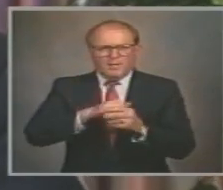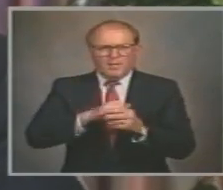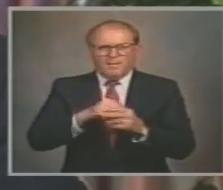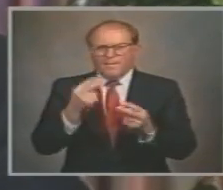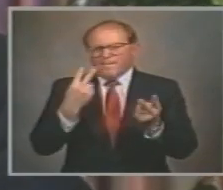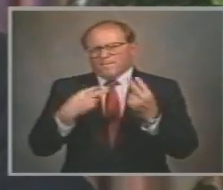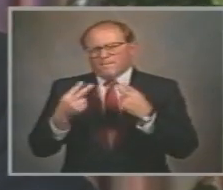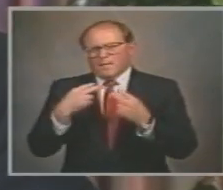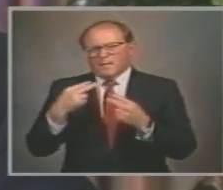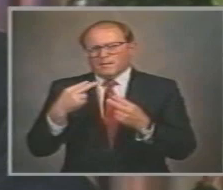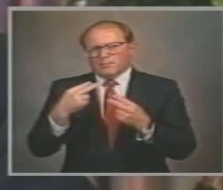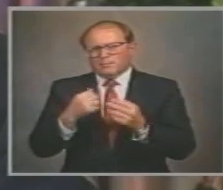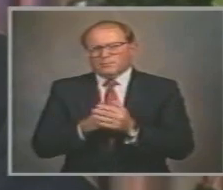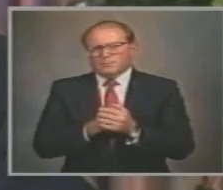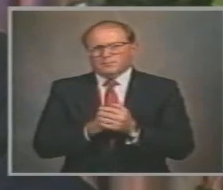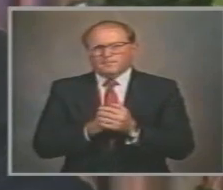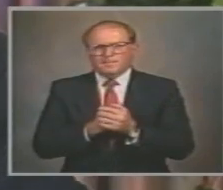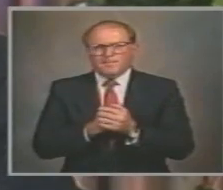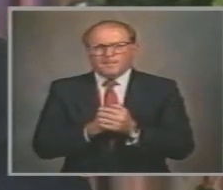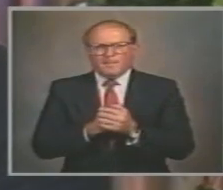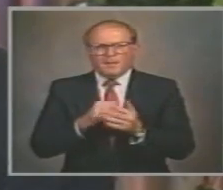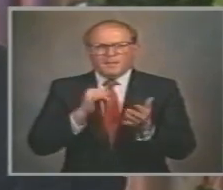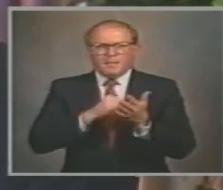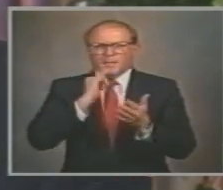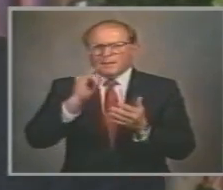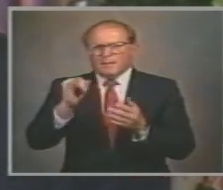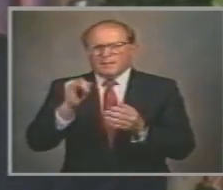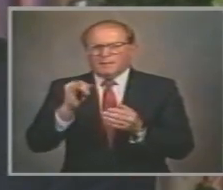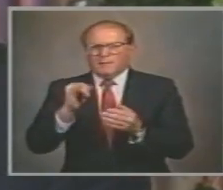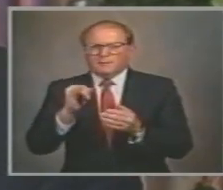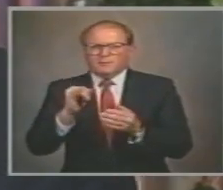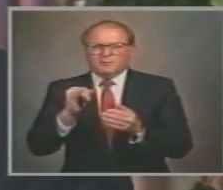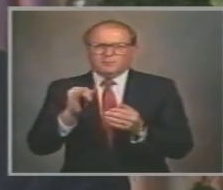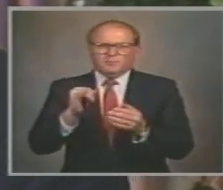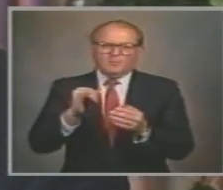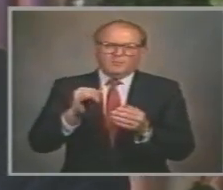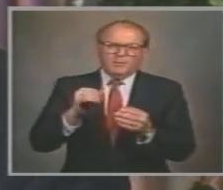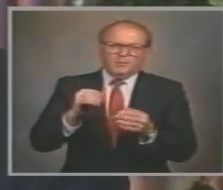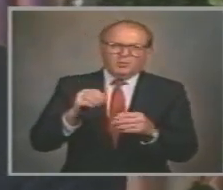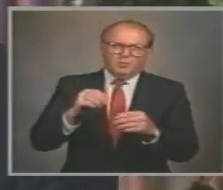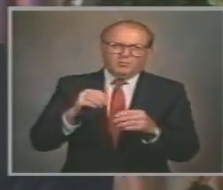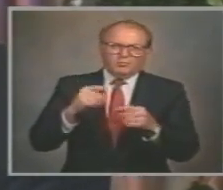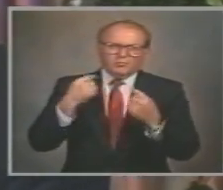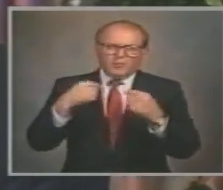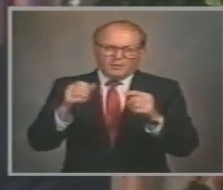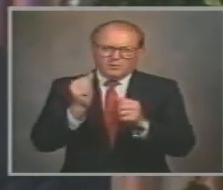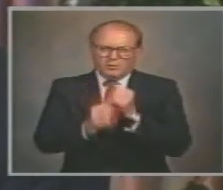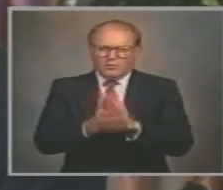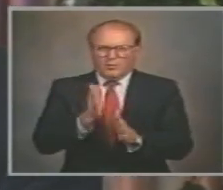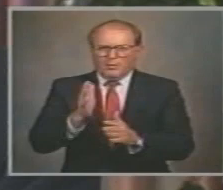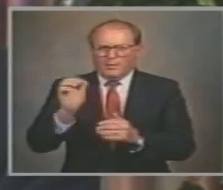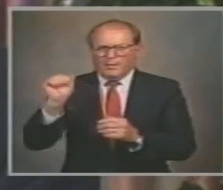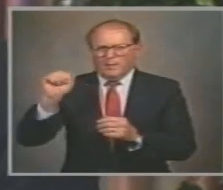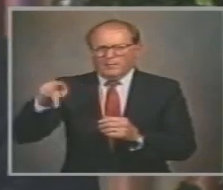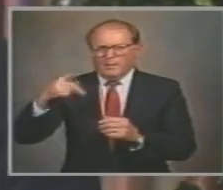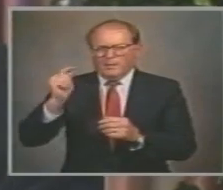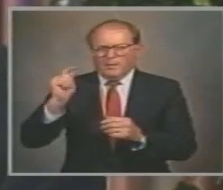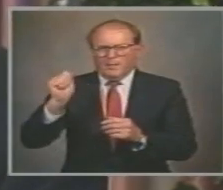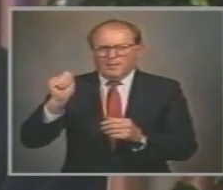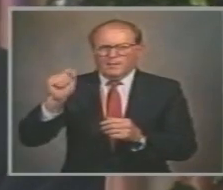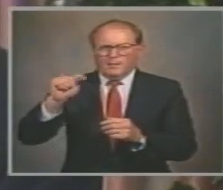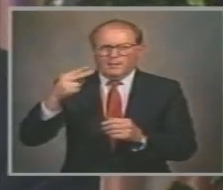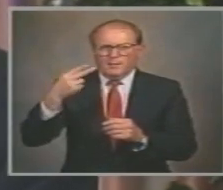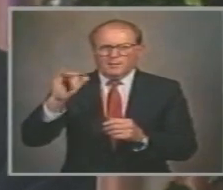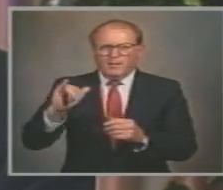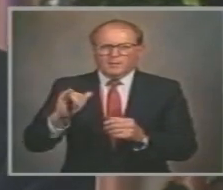And importance It's a strike Against apathy The worst kind Of profanity Is lip